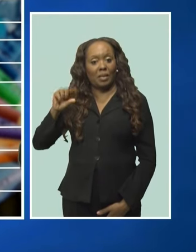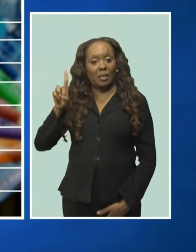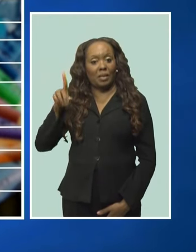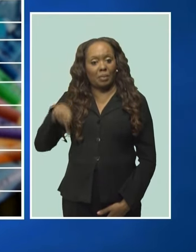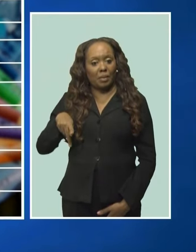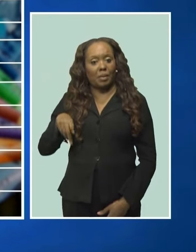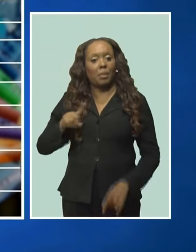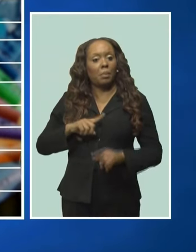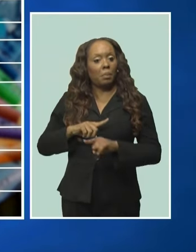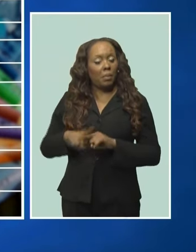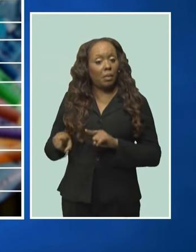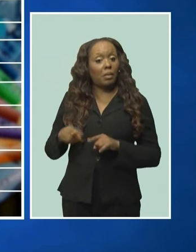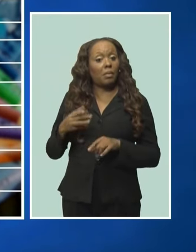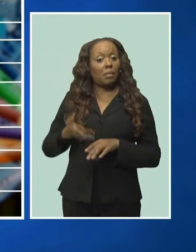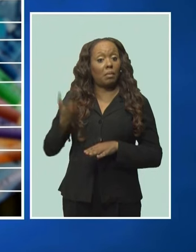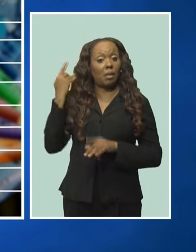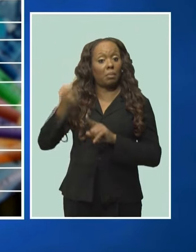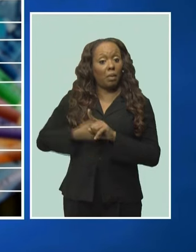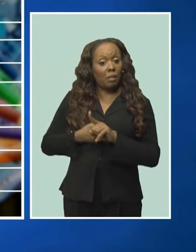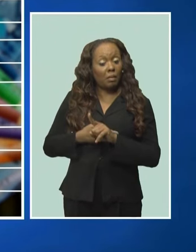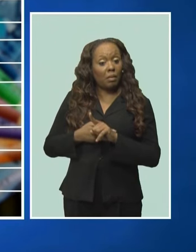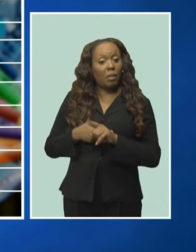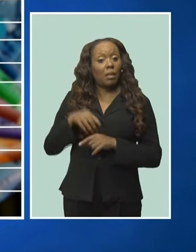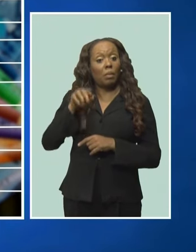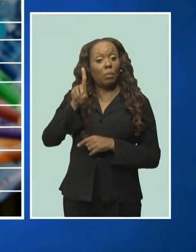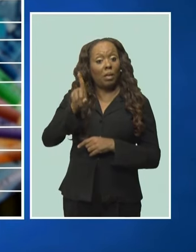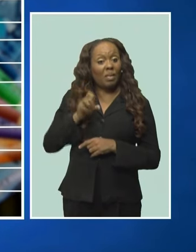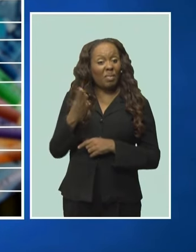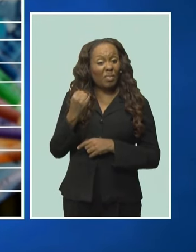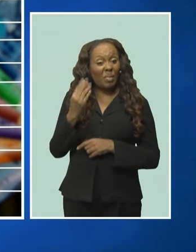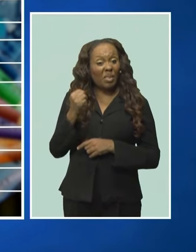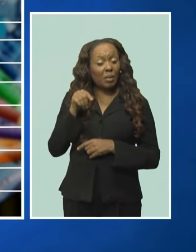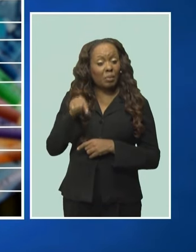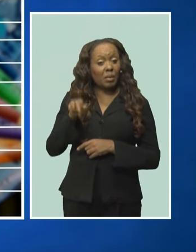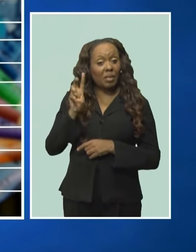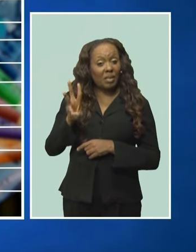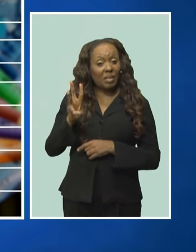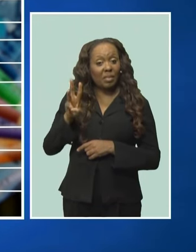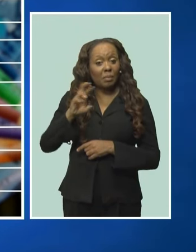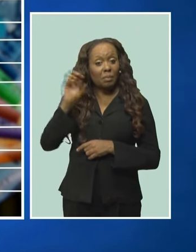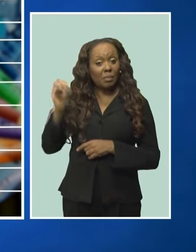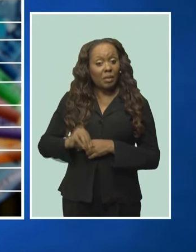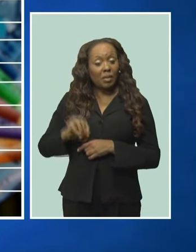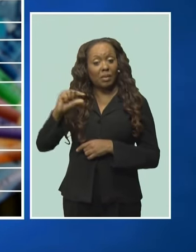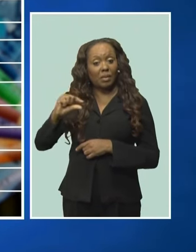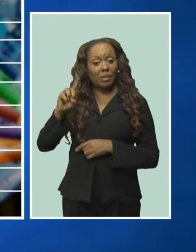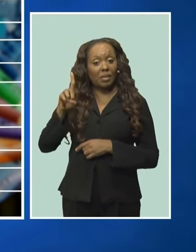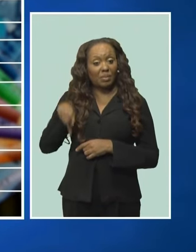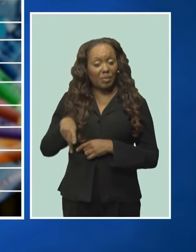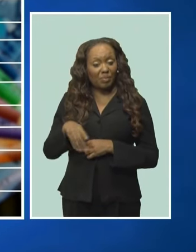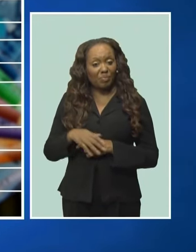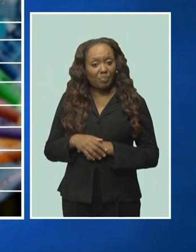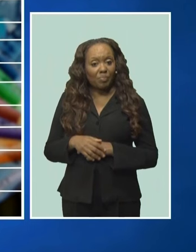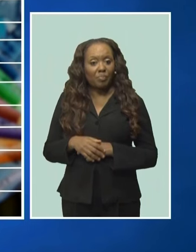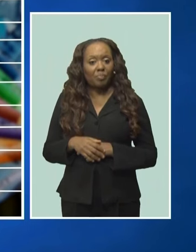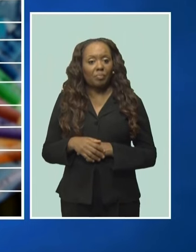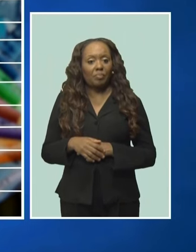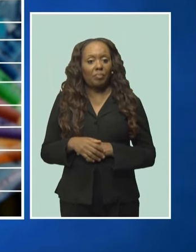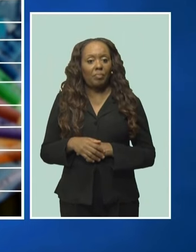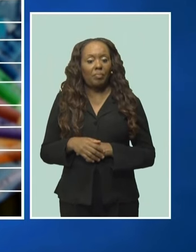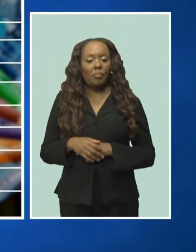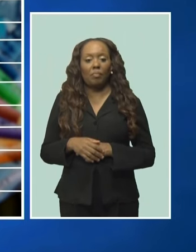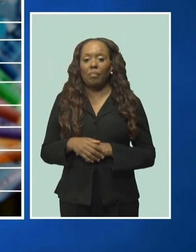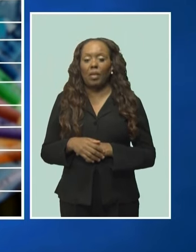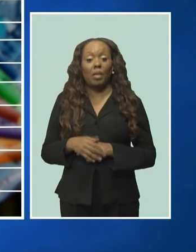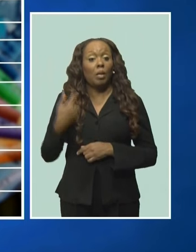But as of the end of last month, it has been reduced to 114.6% of GDP. According to Ms. Motley, this is